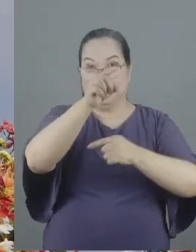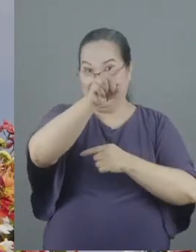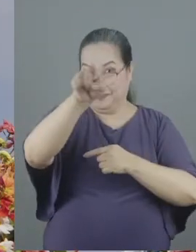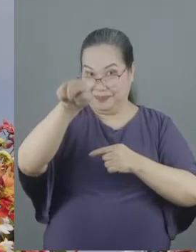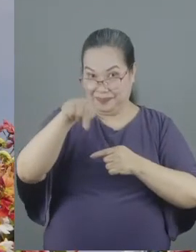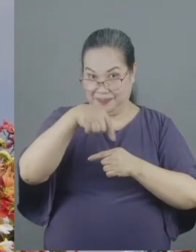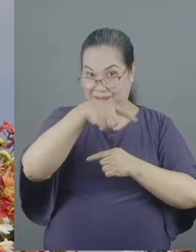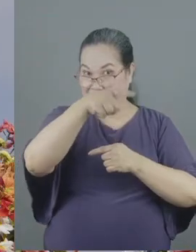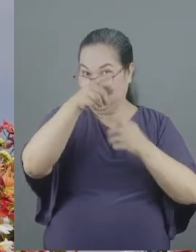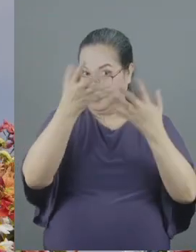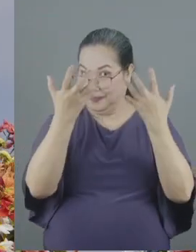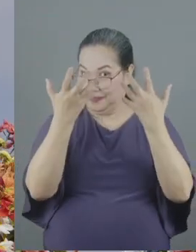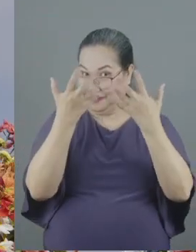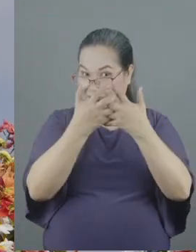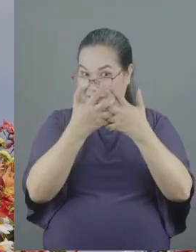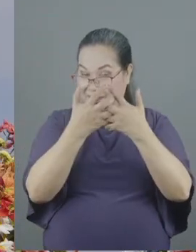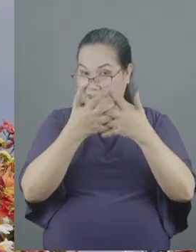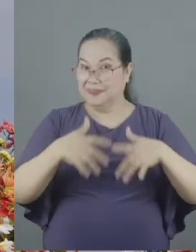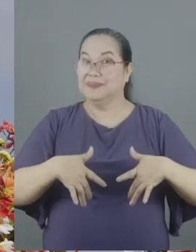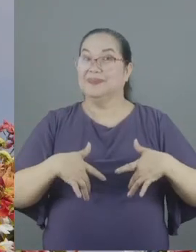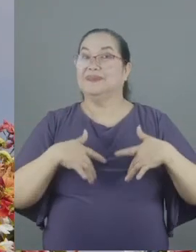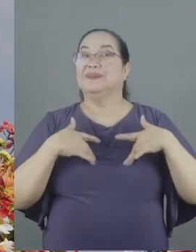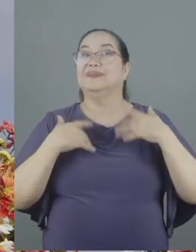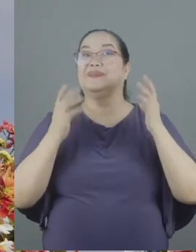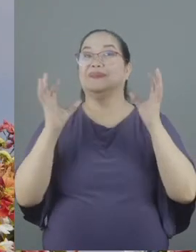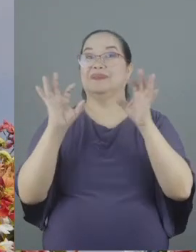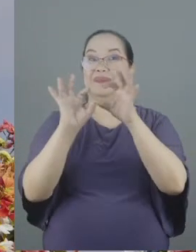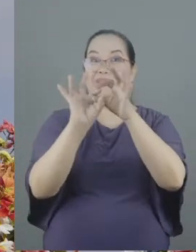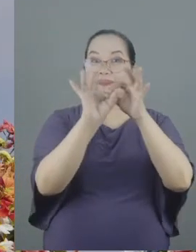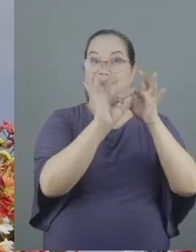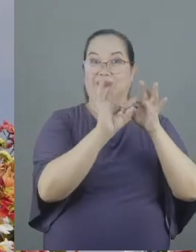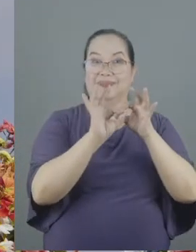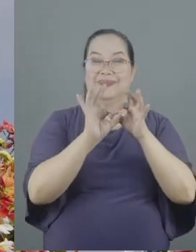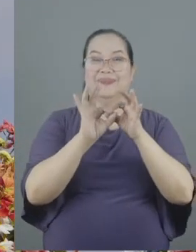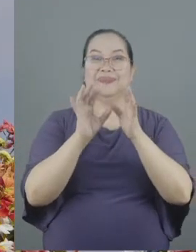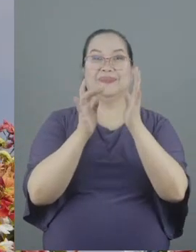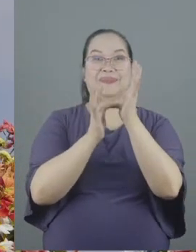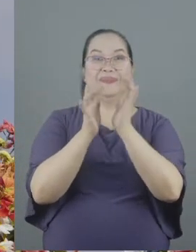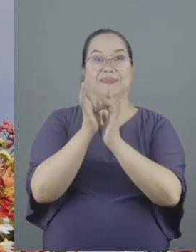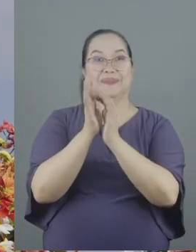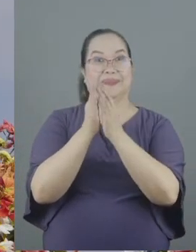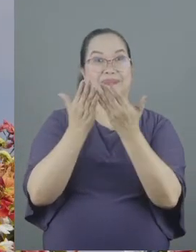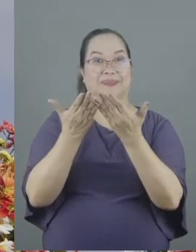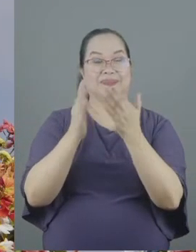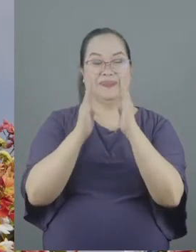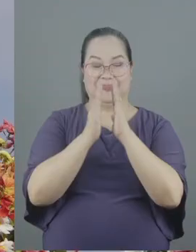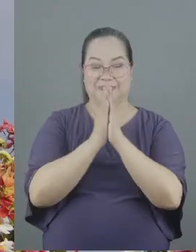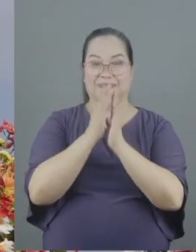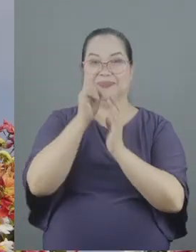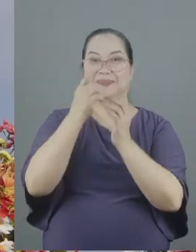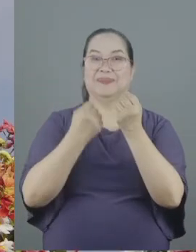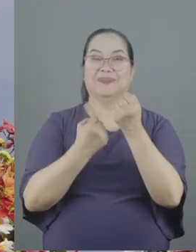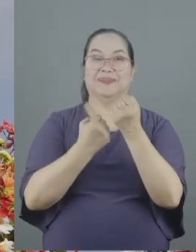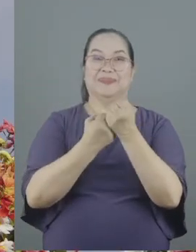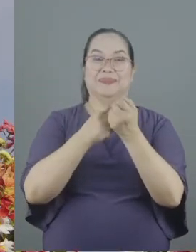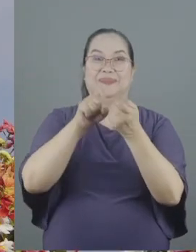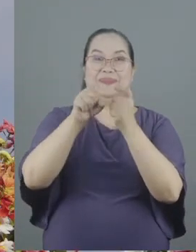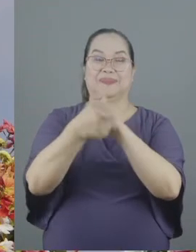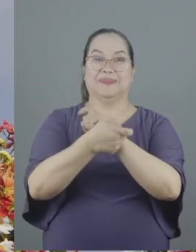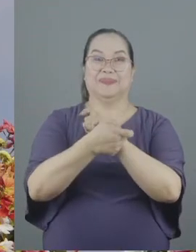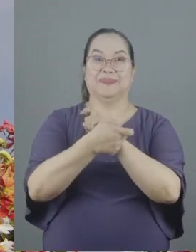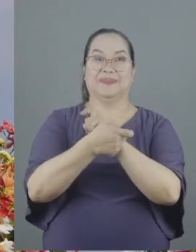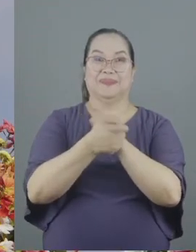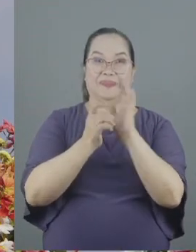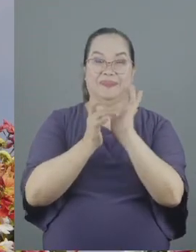harmony that's in verse five you see scripture and prayer are always the twin forces that transform believers from the